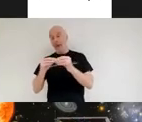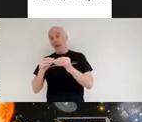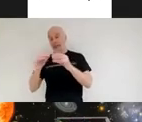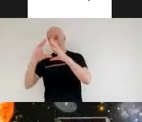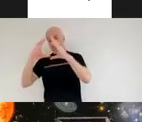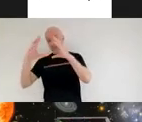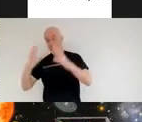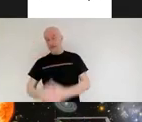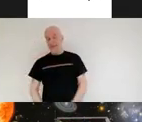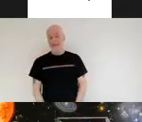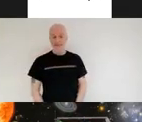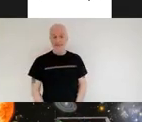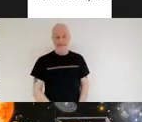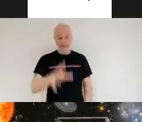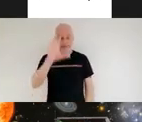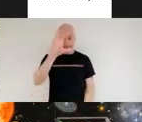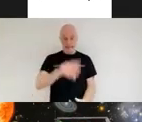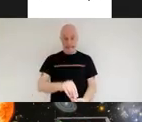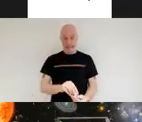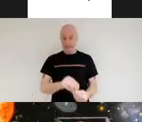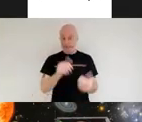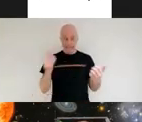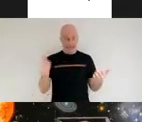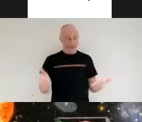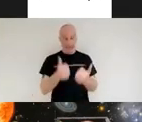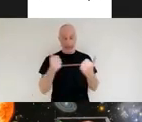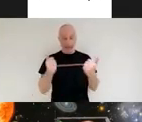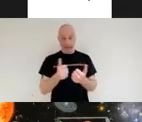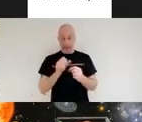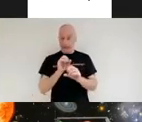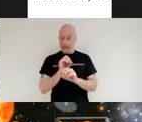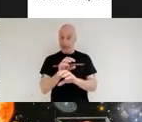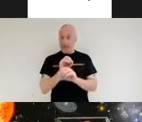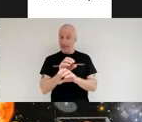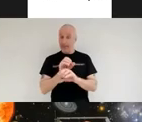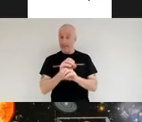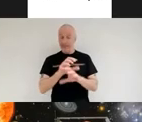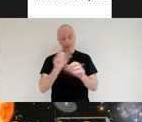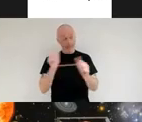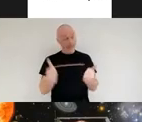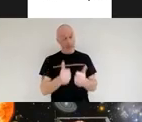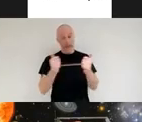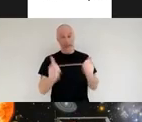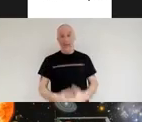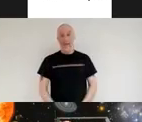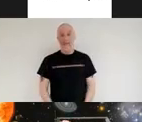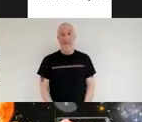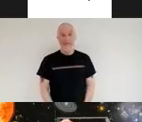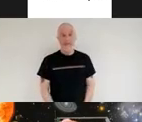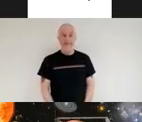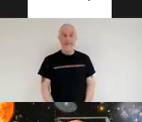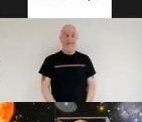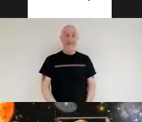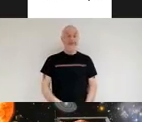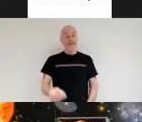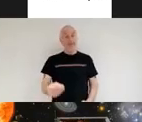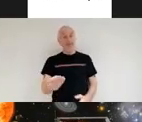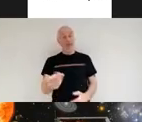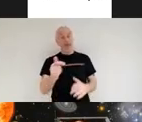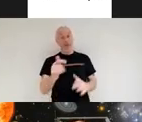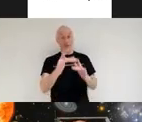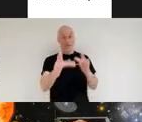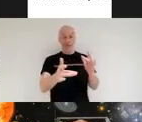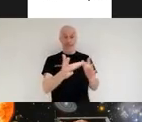that is the end of my whistle stop tour of everything to do with the web telescope a couple of links that might be of interest to you